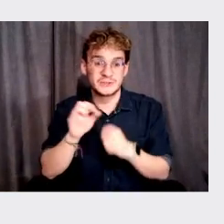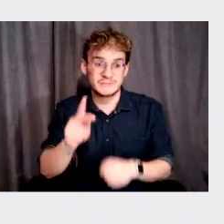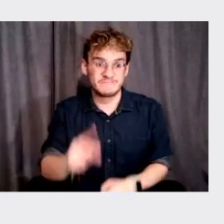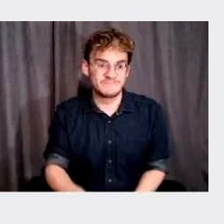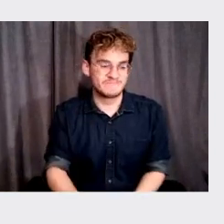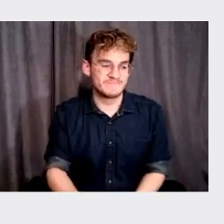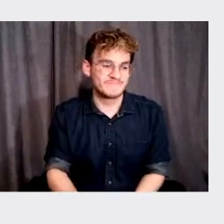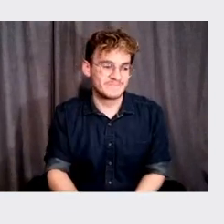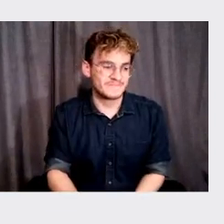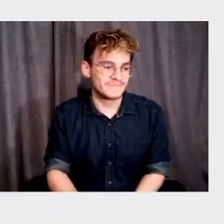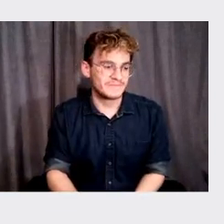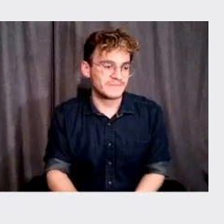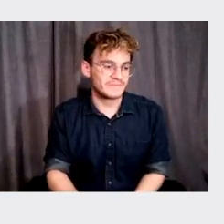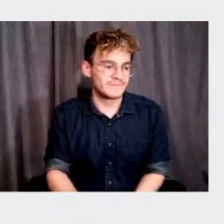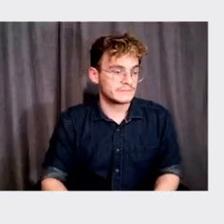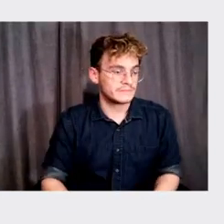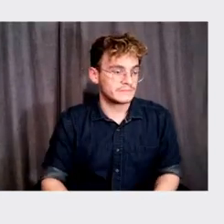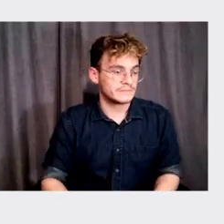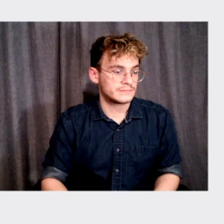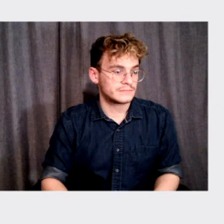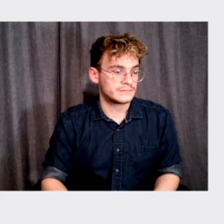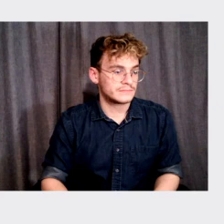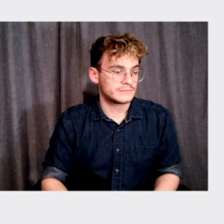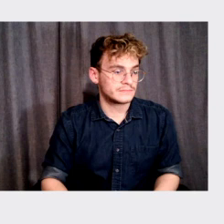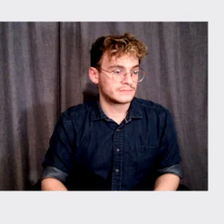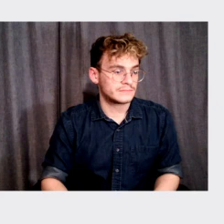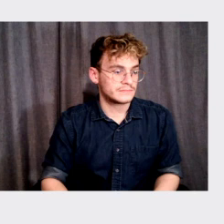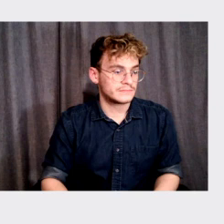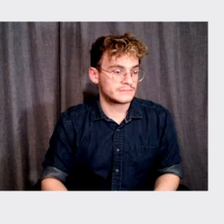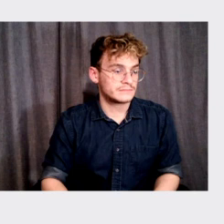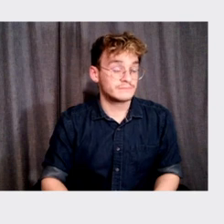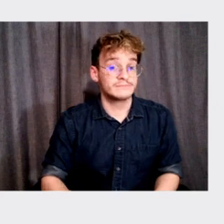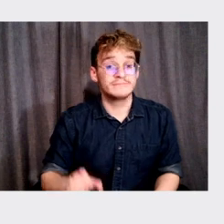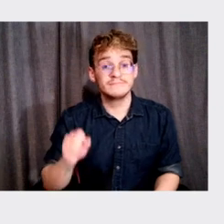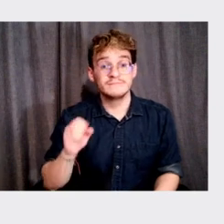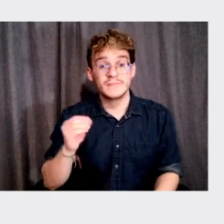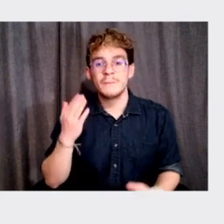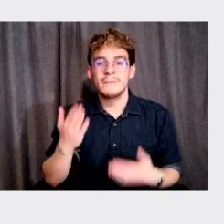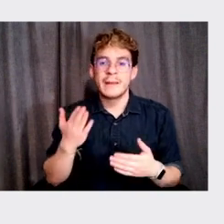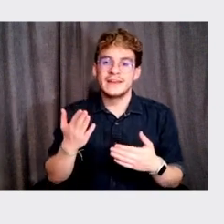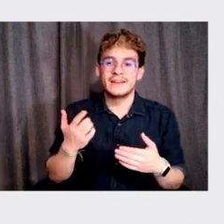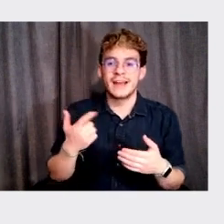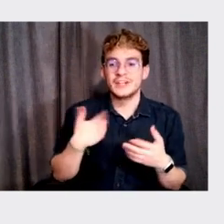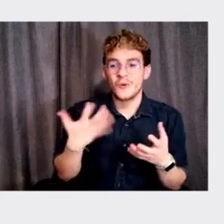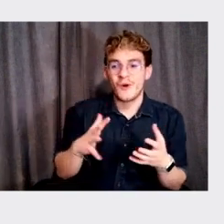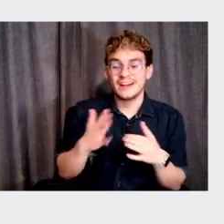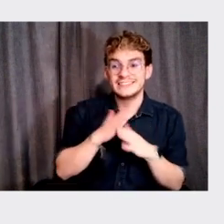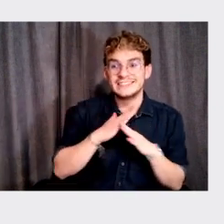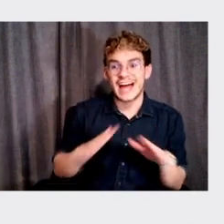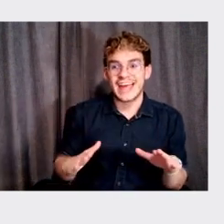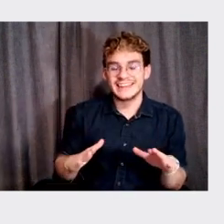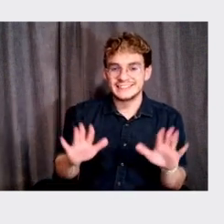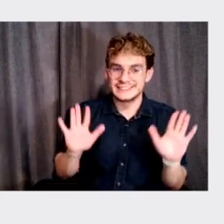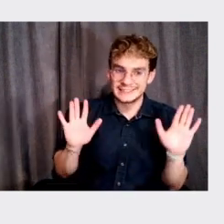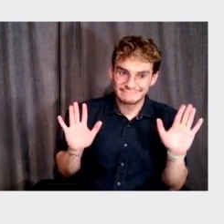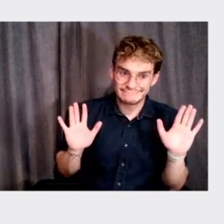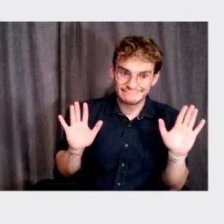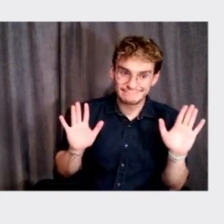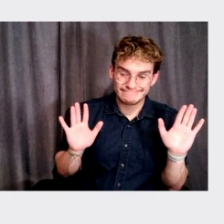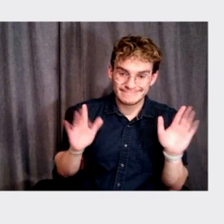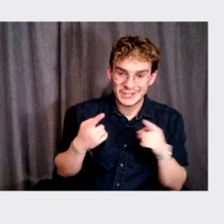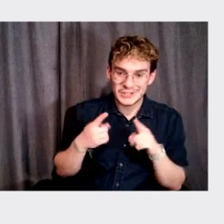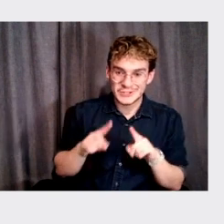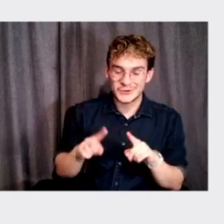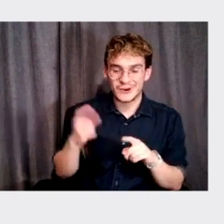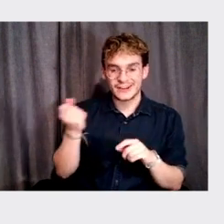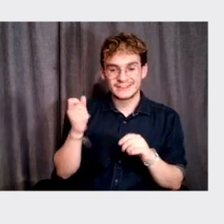and start to pull them in. Well, rather than have dead air, um, while we're, while we're queuing them up